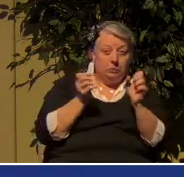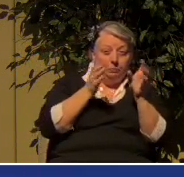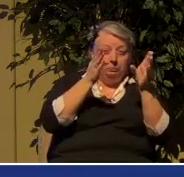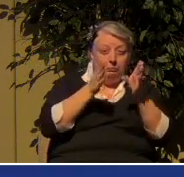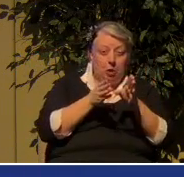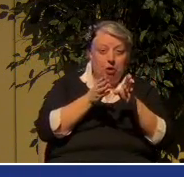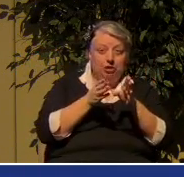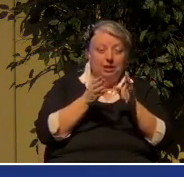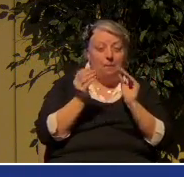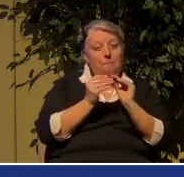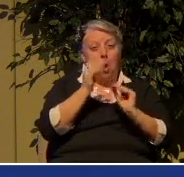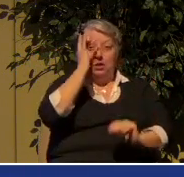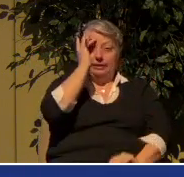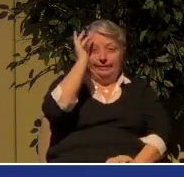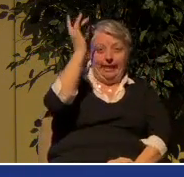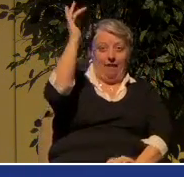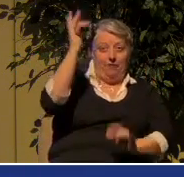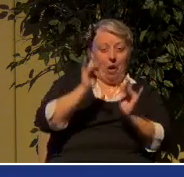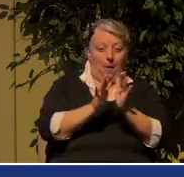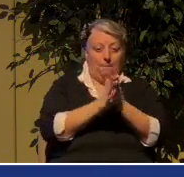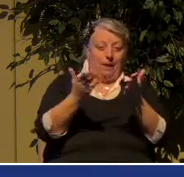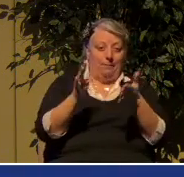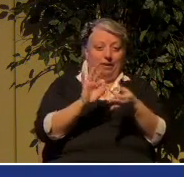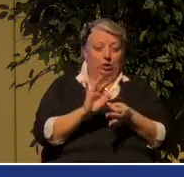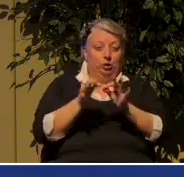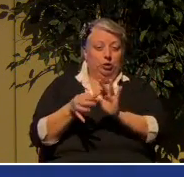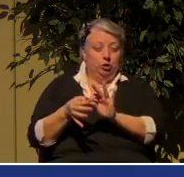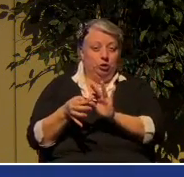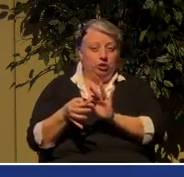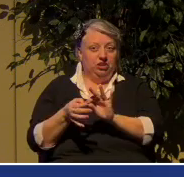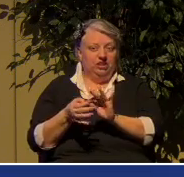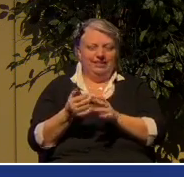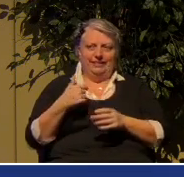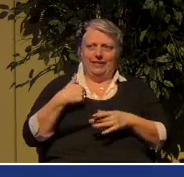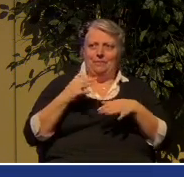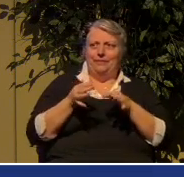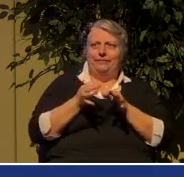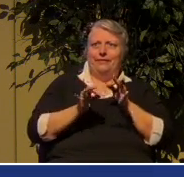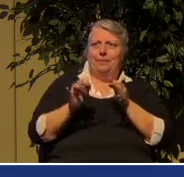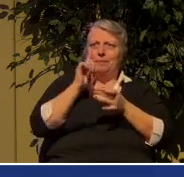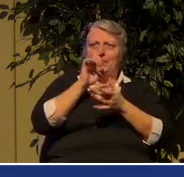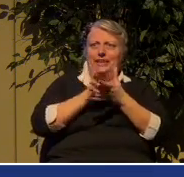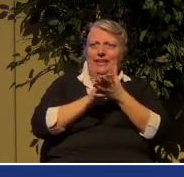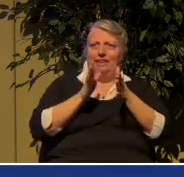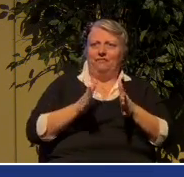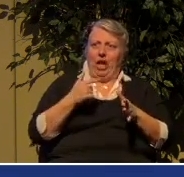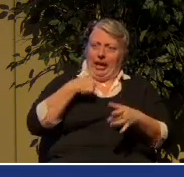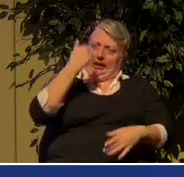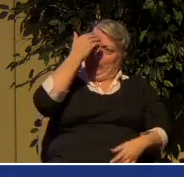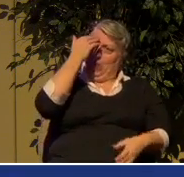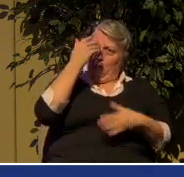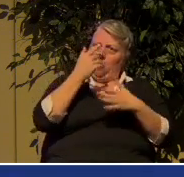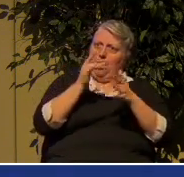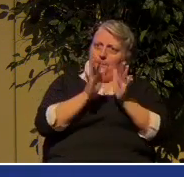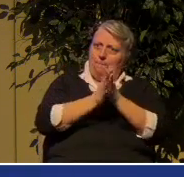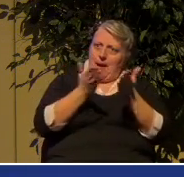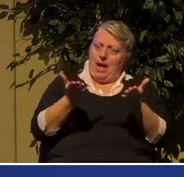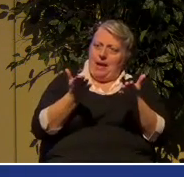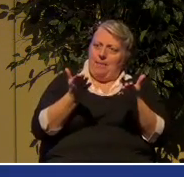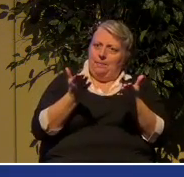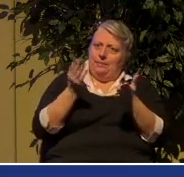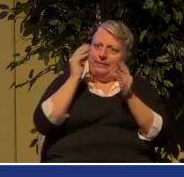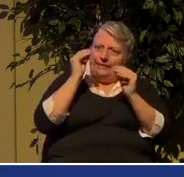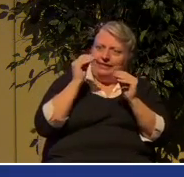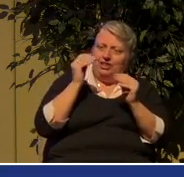biblical interpretations? How do I know that as a simple believer, I know what scripture teaches and what I can stand on? Is that a fair